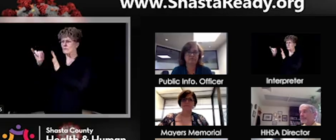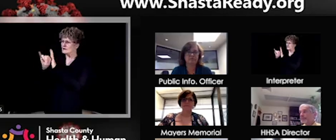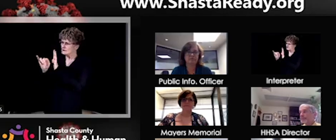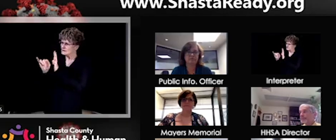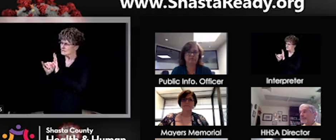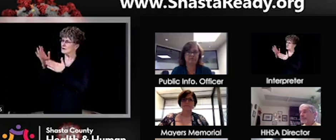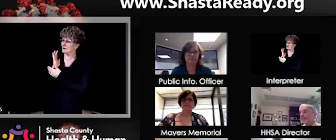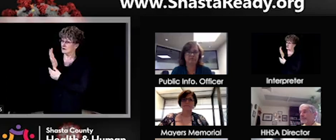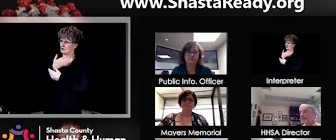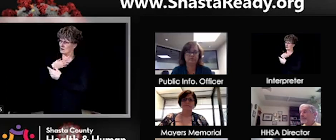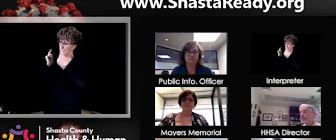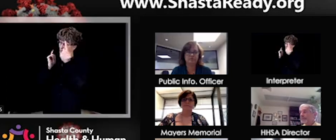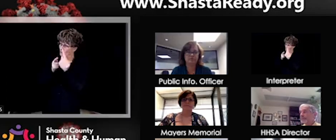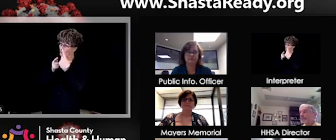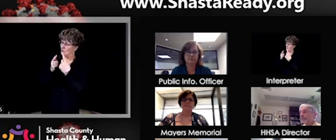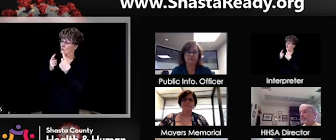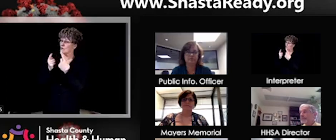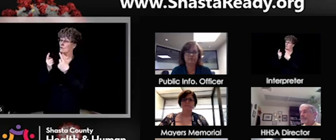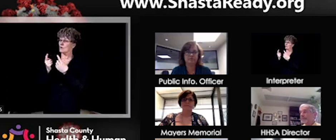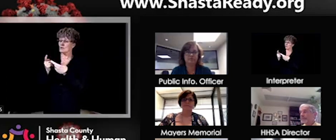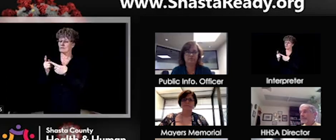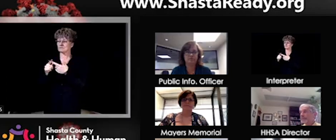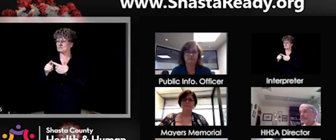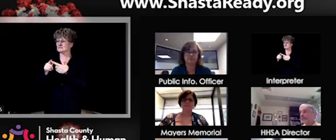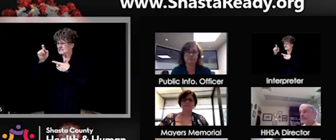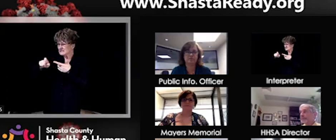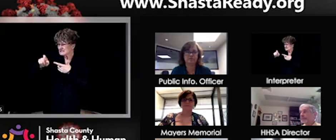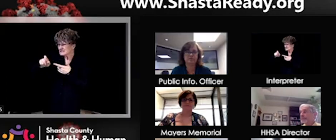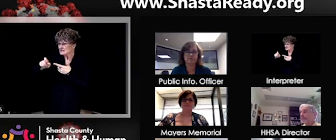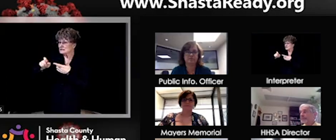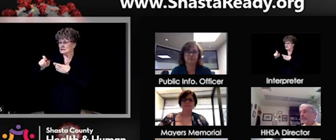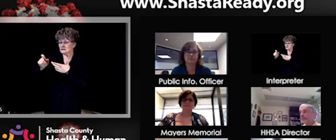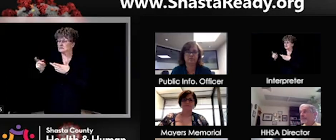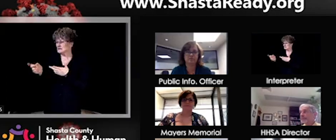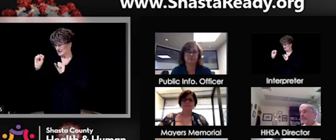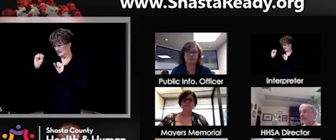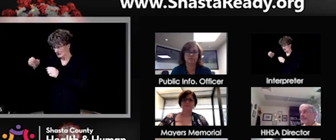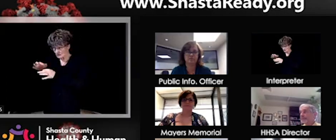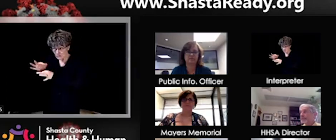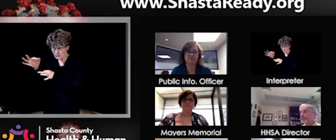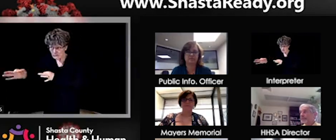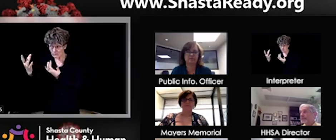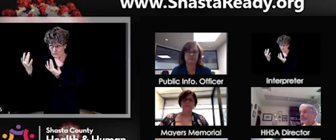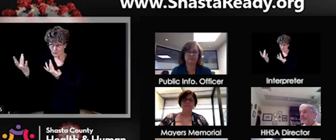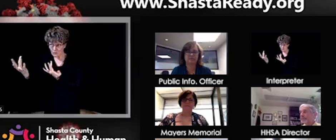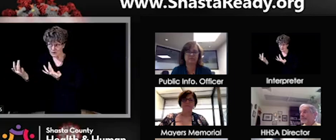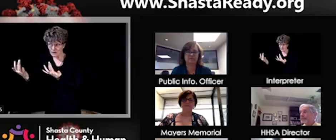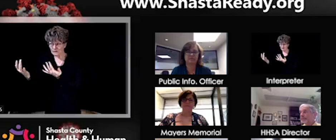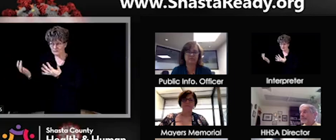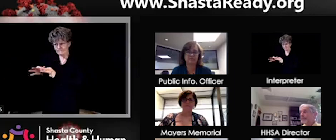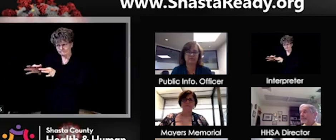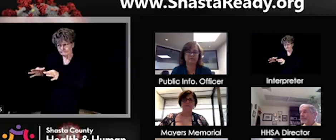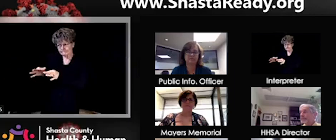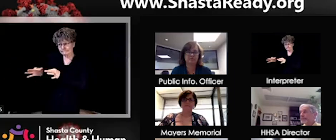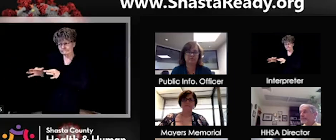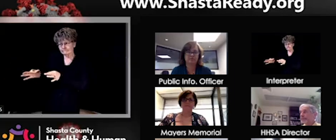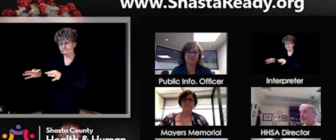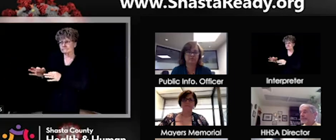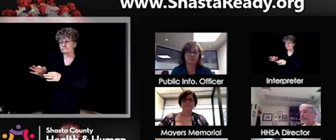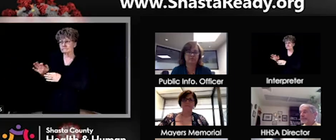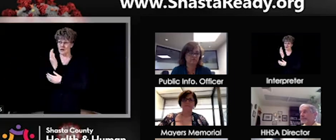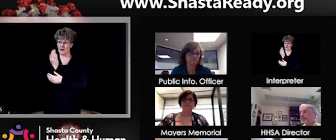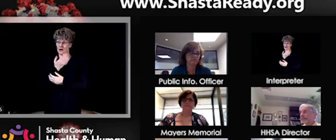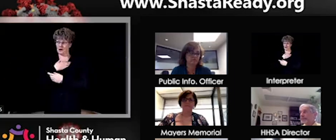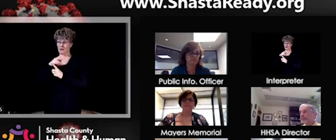the necessity is, and if it's something that can be postponed and wait and explain to them the county's perspective and